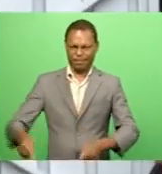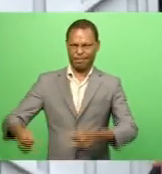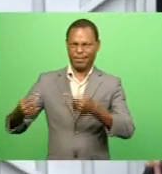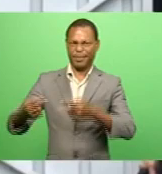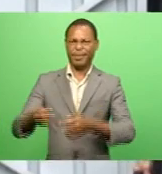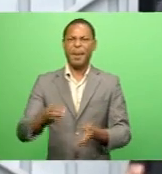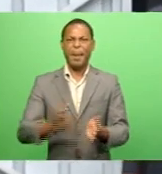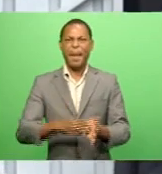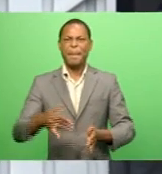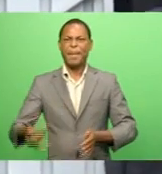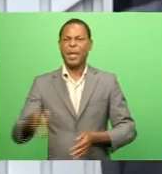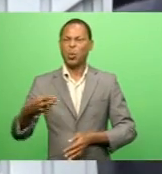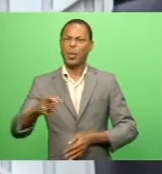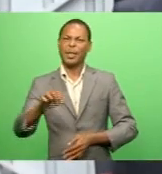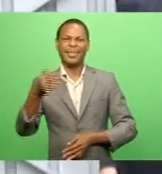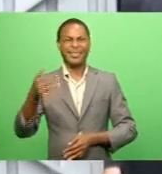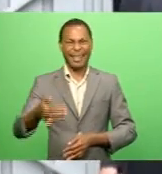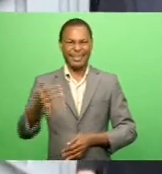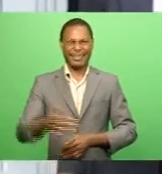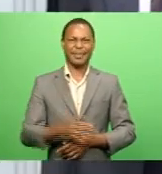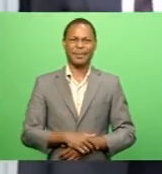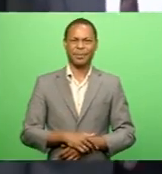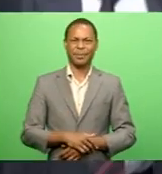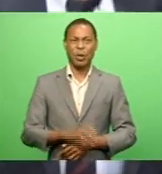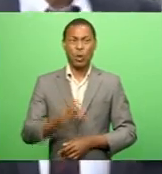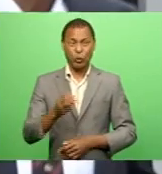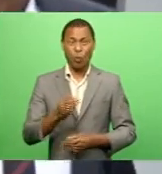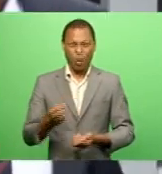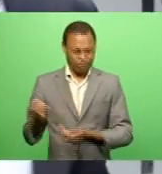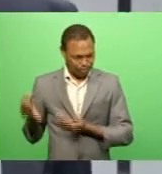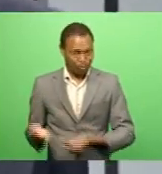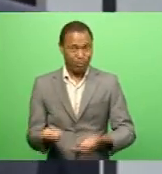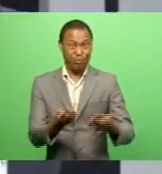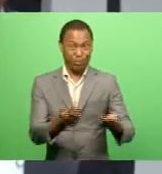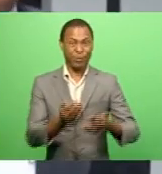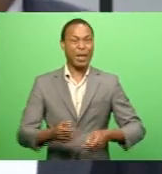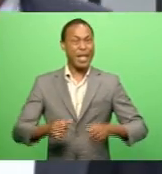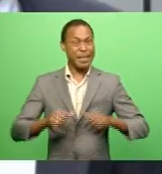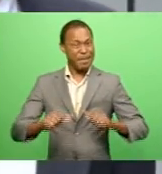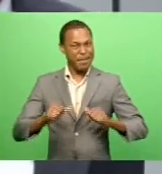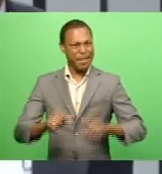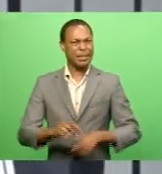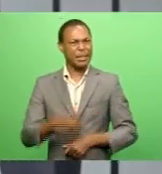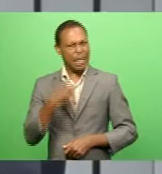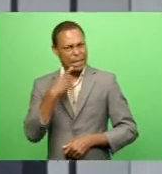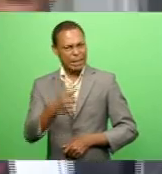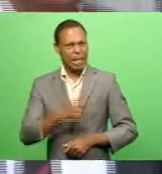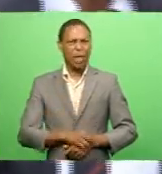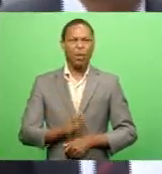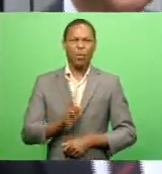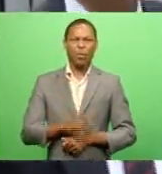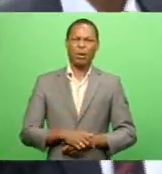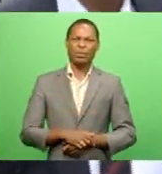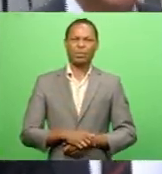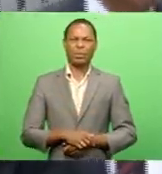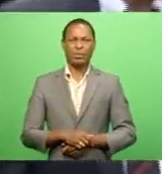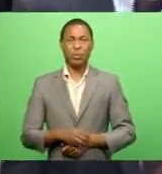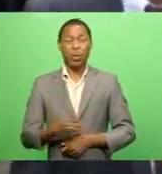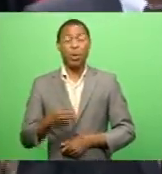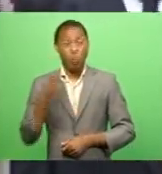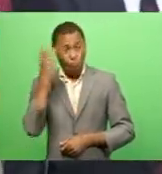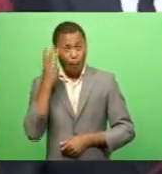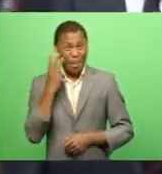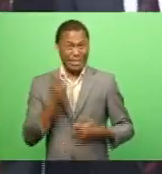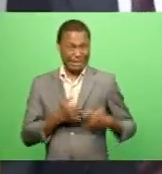May of 2019 While making their submission, the defense maintained the claim that the prosecution witness The woman's ex-boyfriend